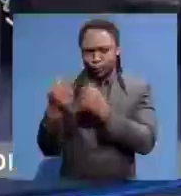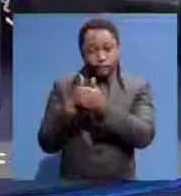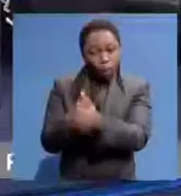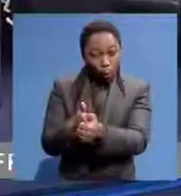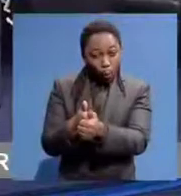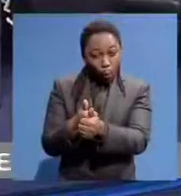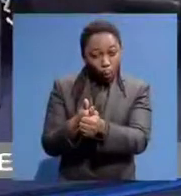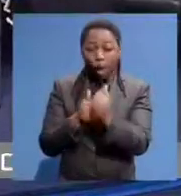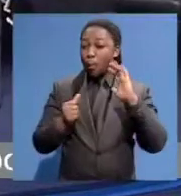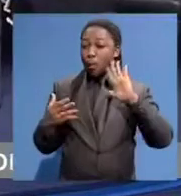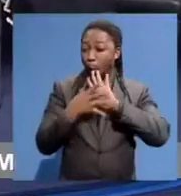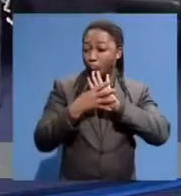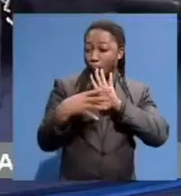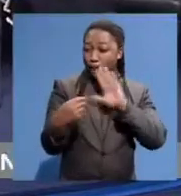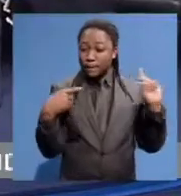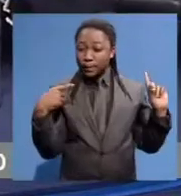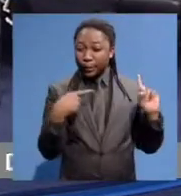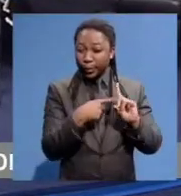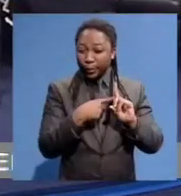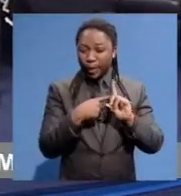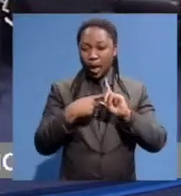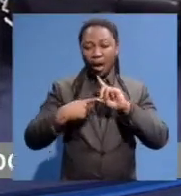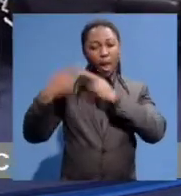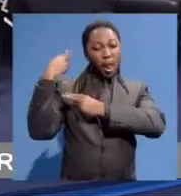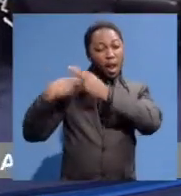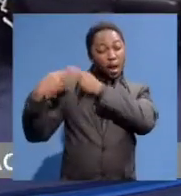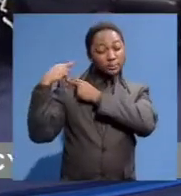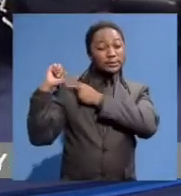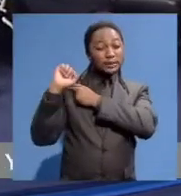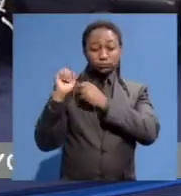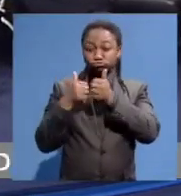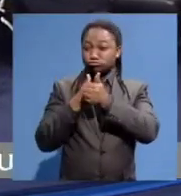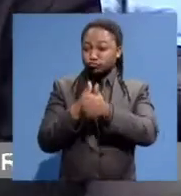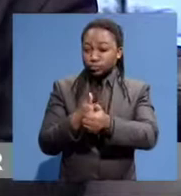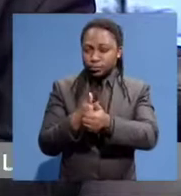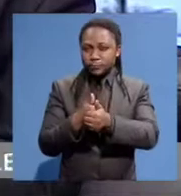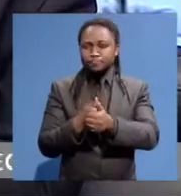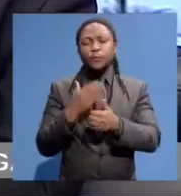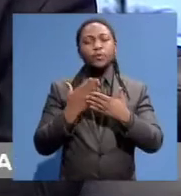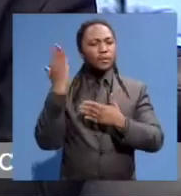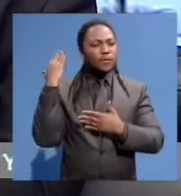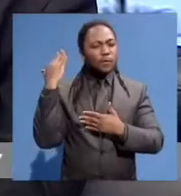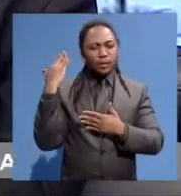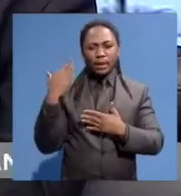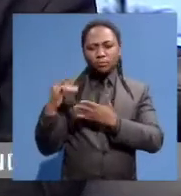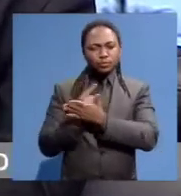responsible enough to carry his legacy beyond where it is? You know, the other day I was talking to